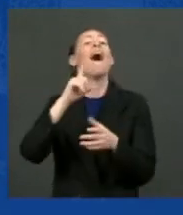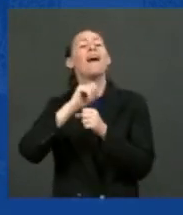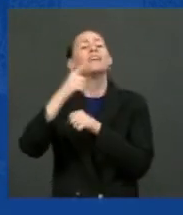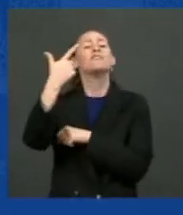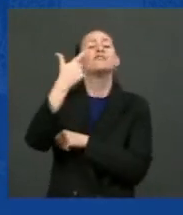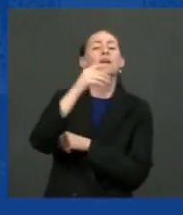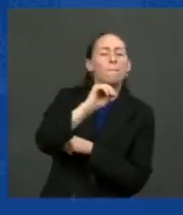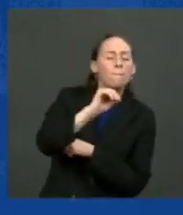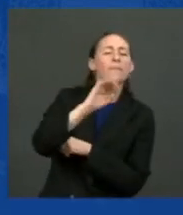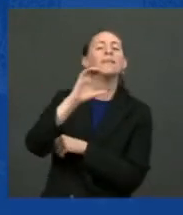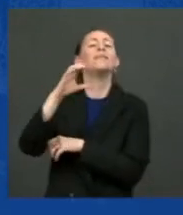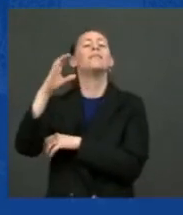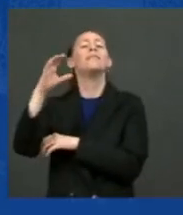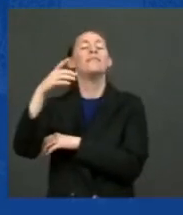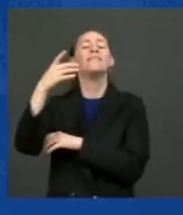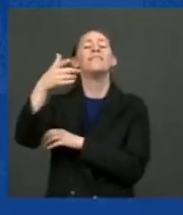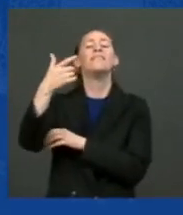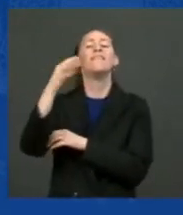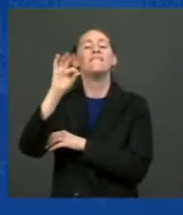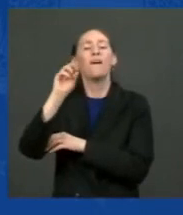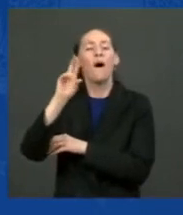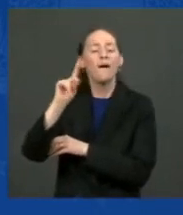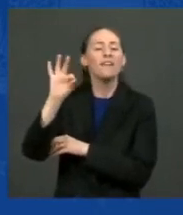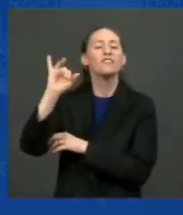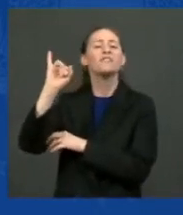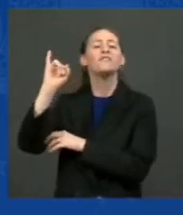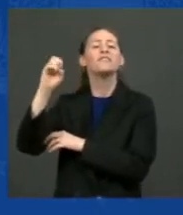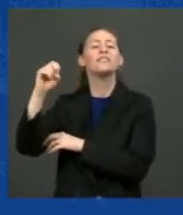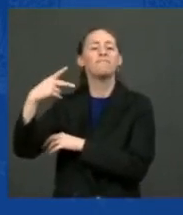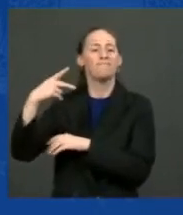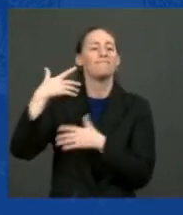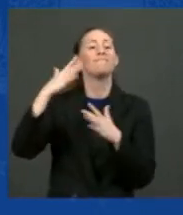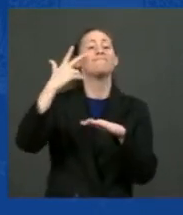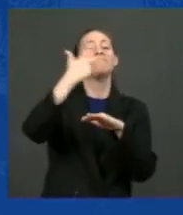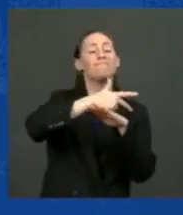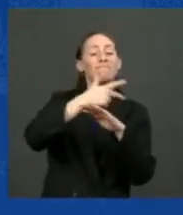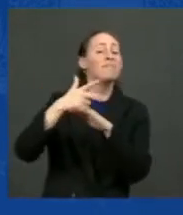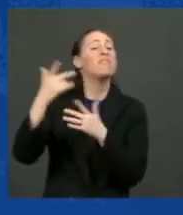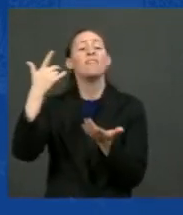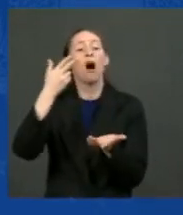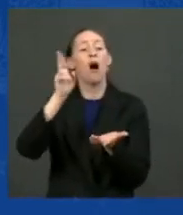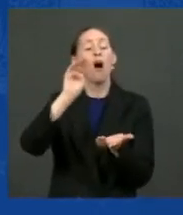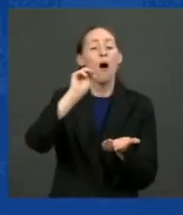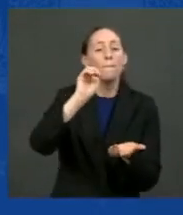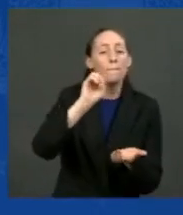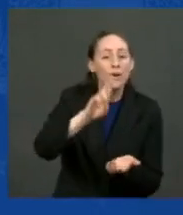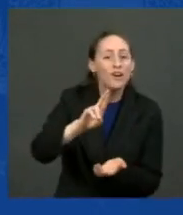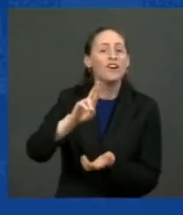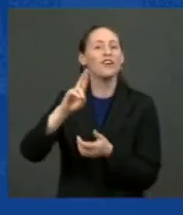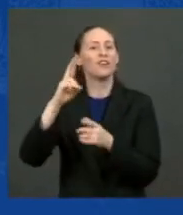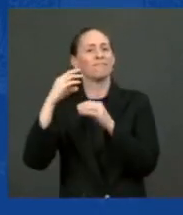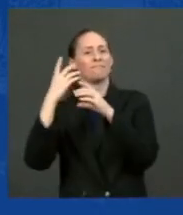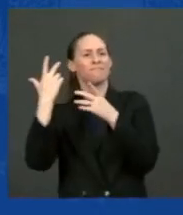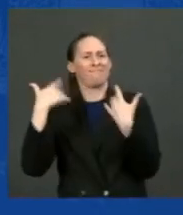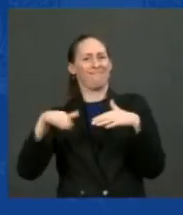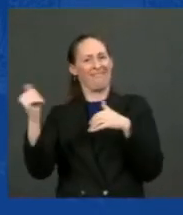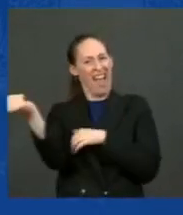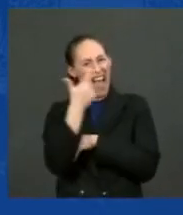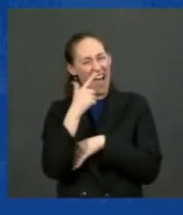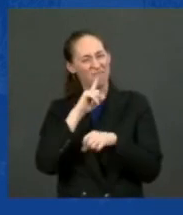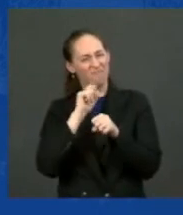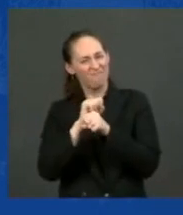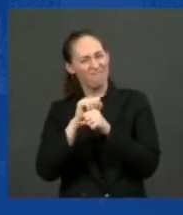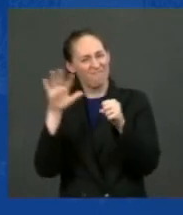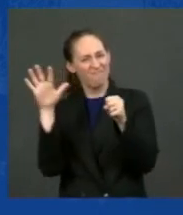150 was joined by the GMC Hummer and the Jeep Wagoneer, all going electric, all in partnership with the UAW.